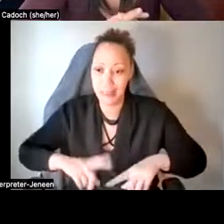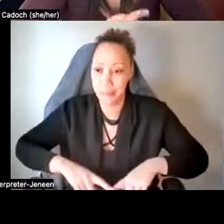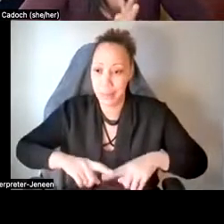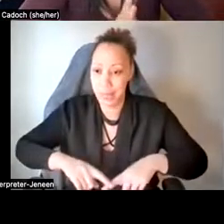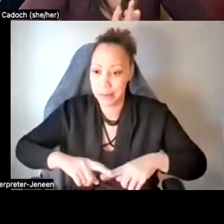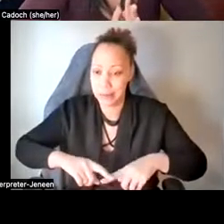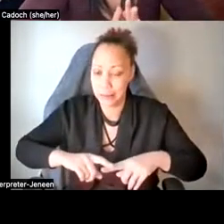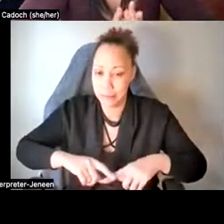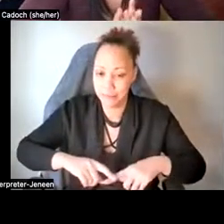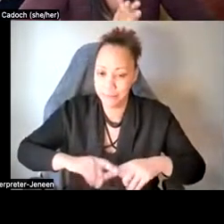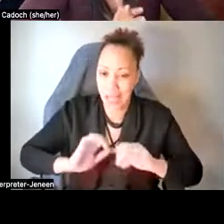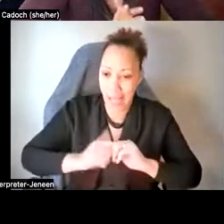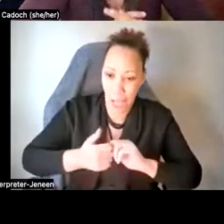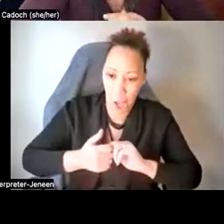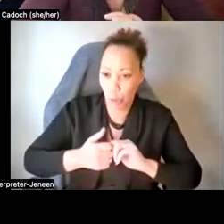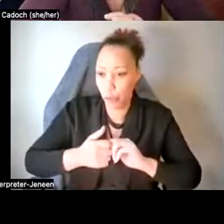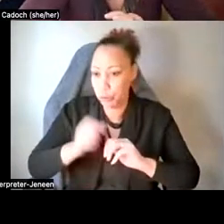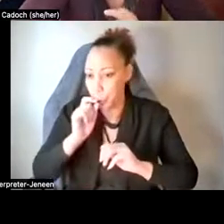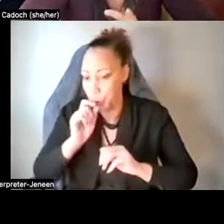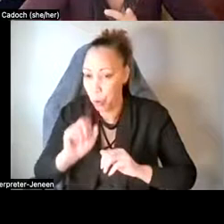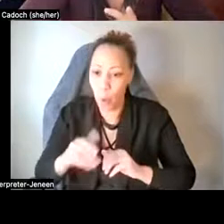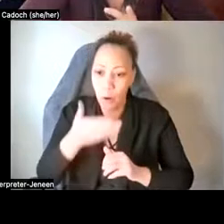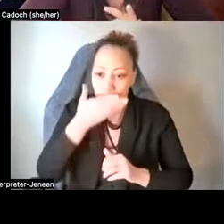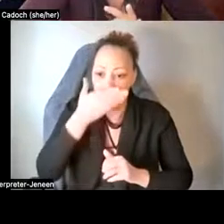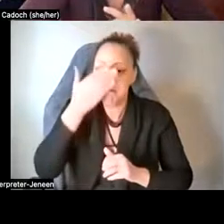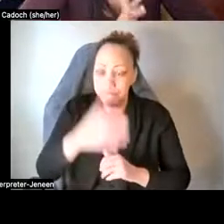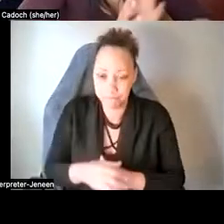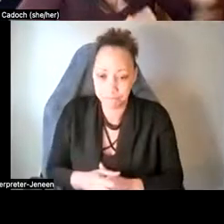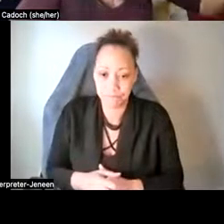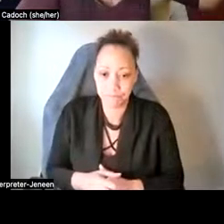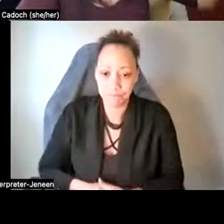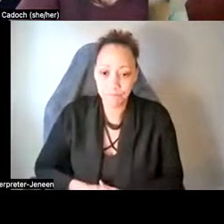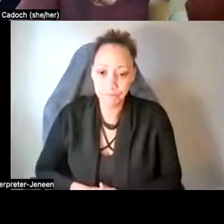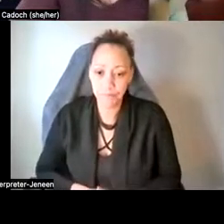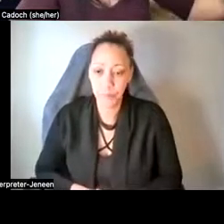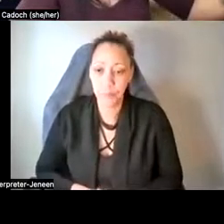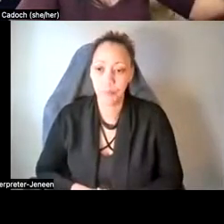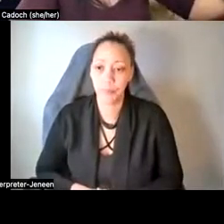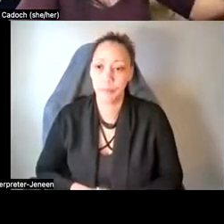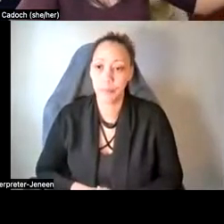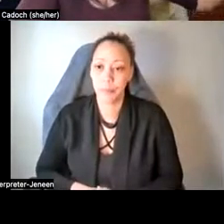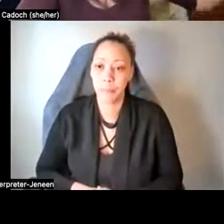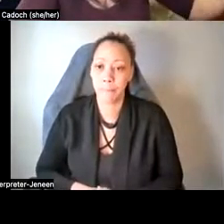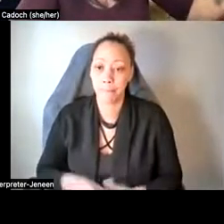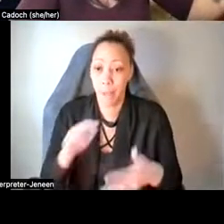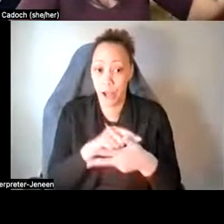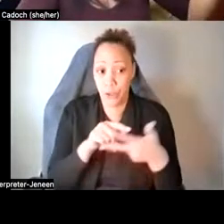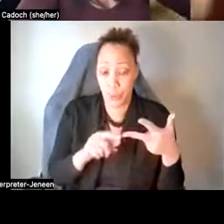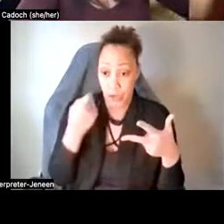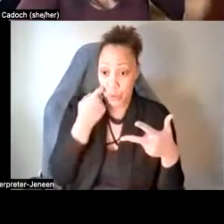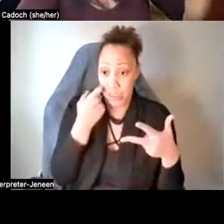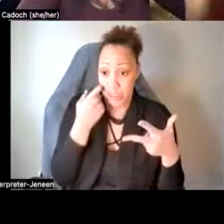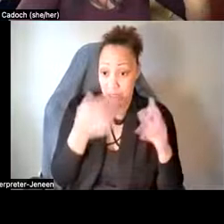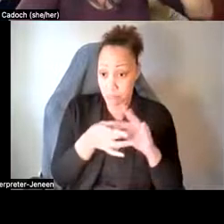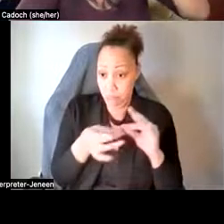uh, they are, it is administered, um, then you'll, uh, and, uh, sorry, these three that I just listed are